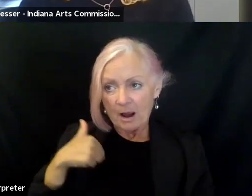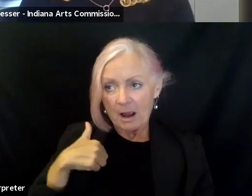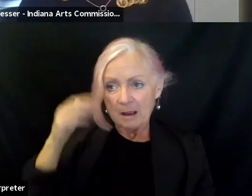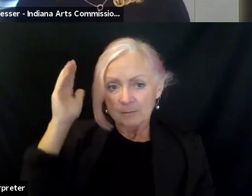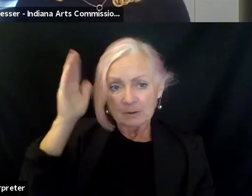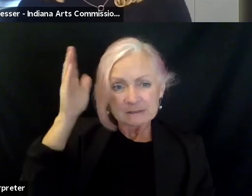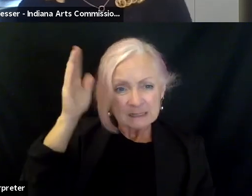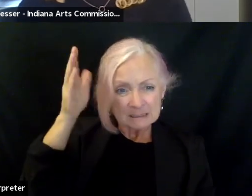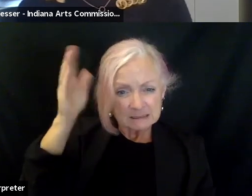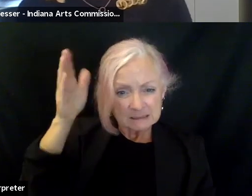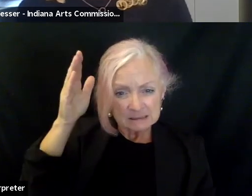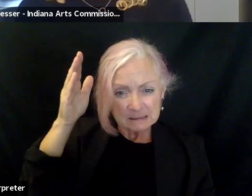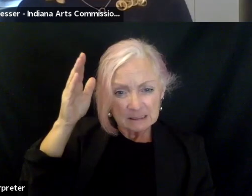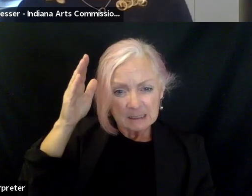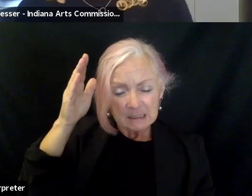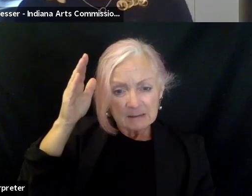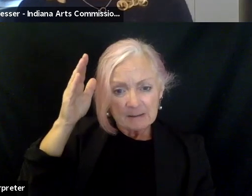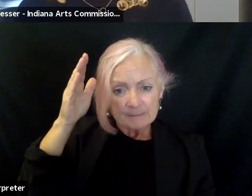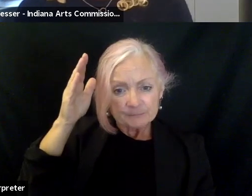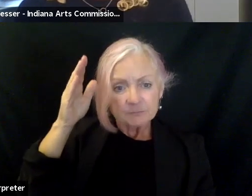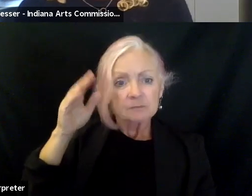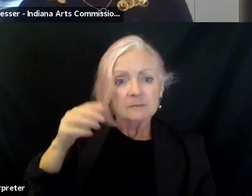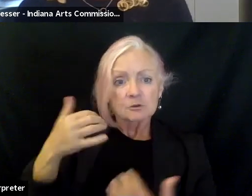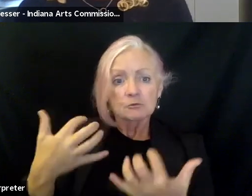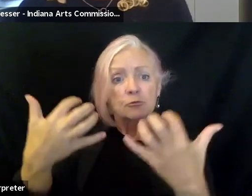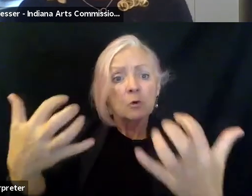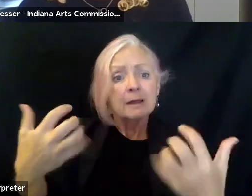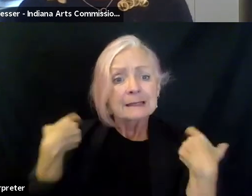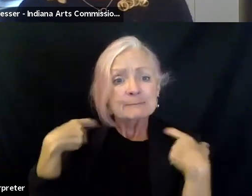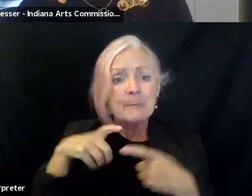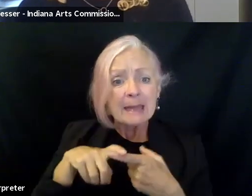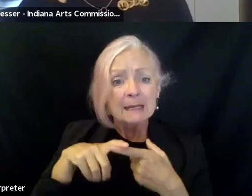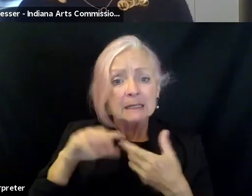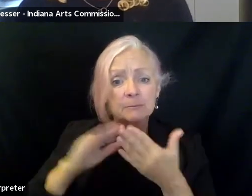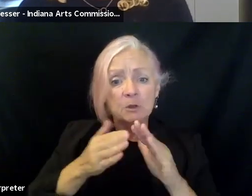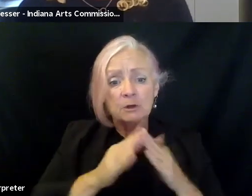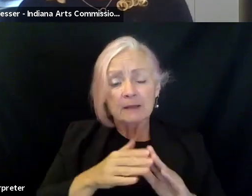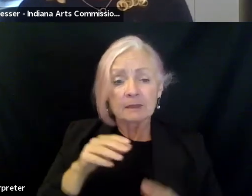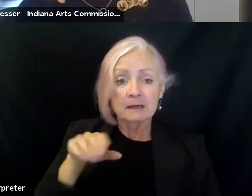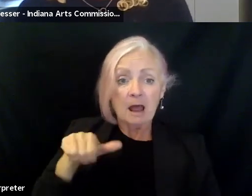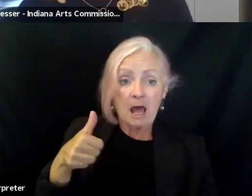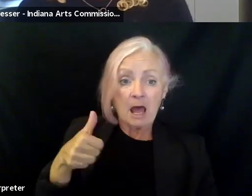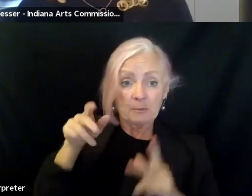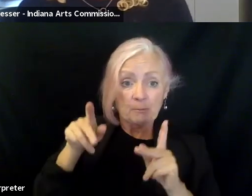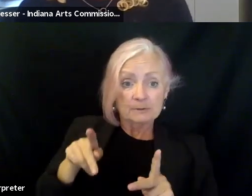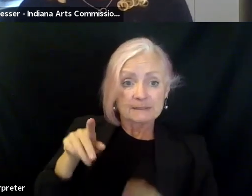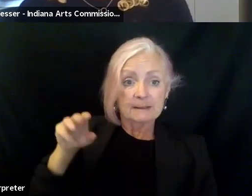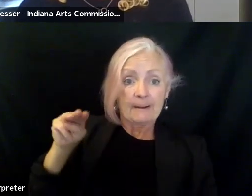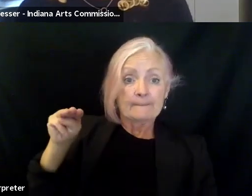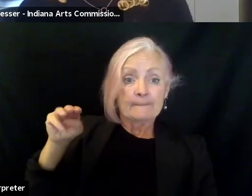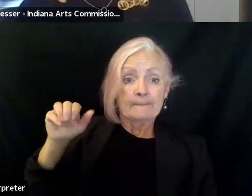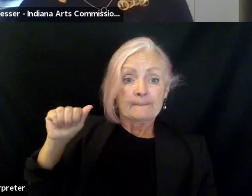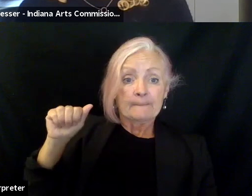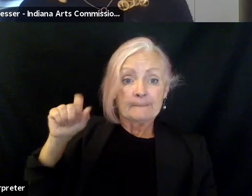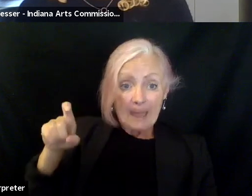to the Latino Hispanic community, and Max, who you had also introduced me to,